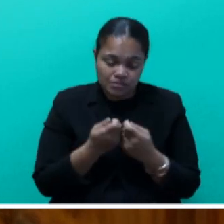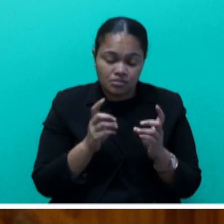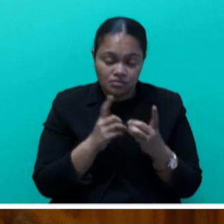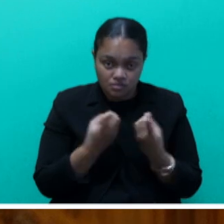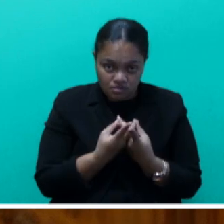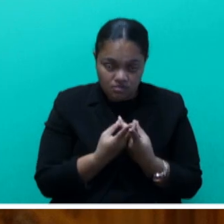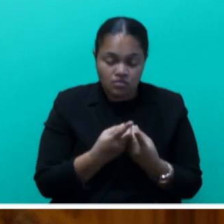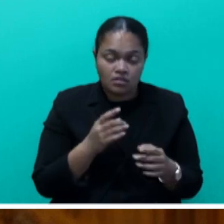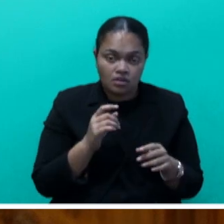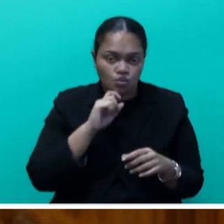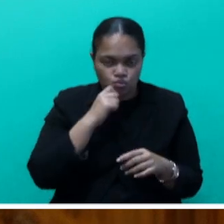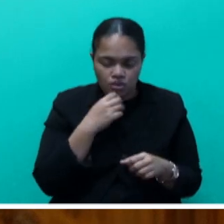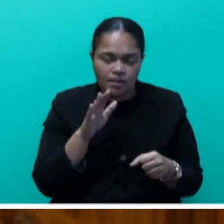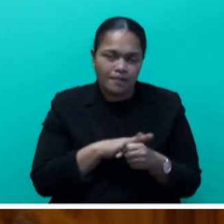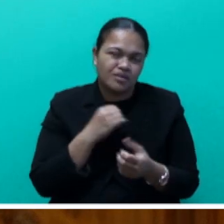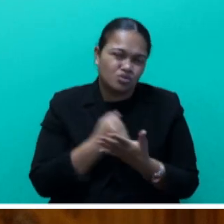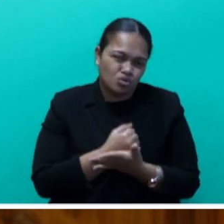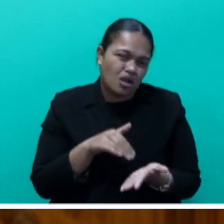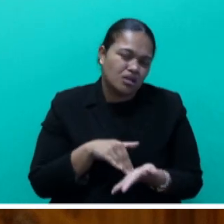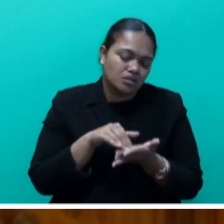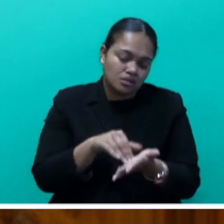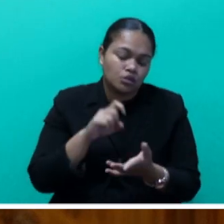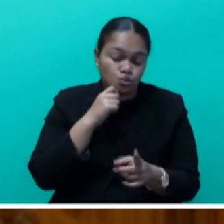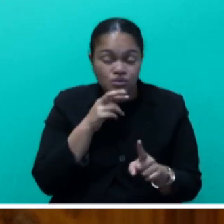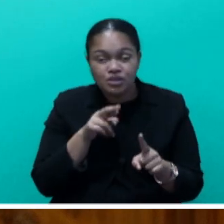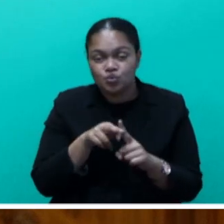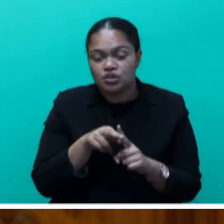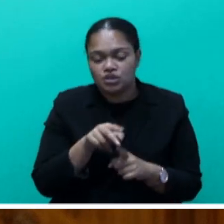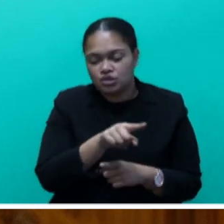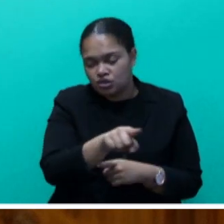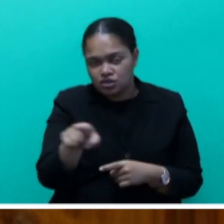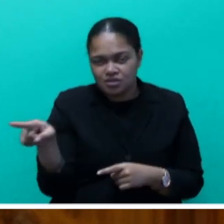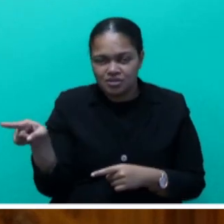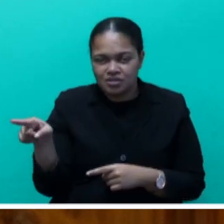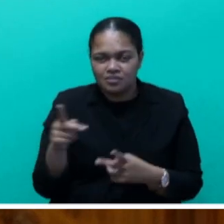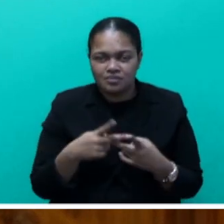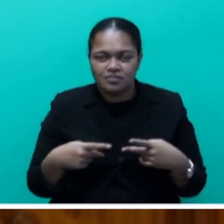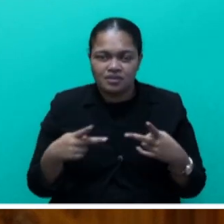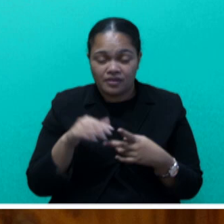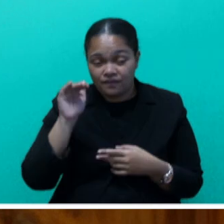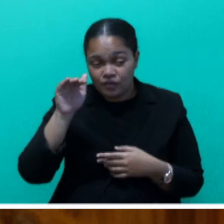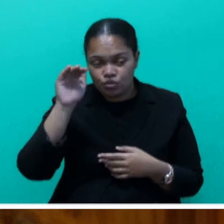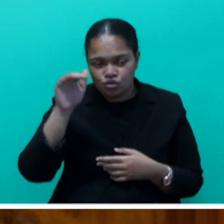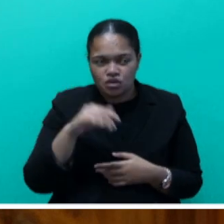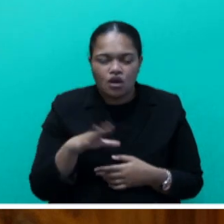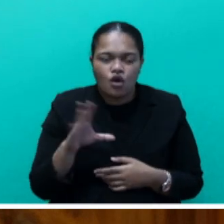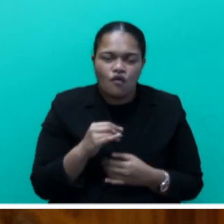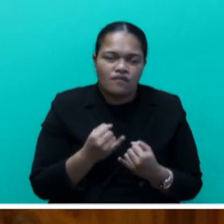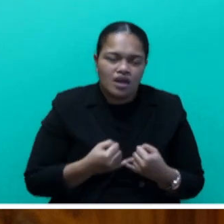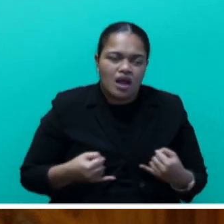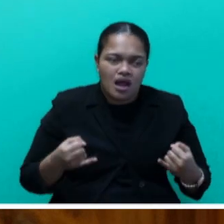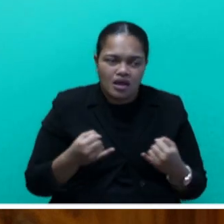working hard to ensure that the assistance will reach our heritage site that the future on the island.